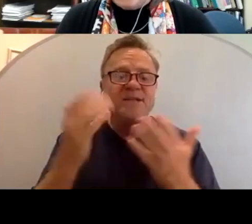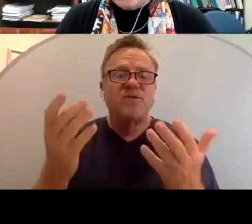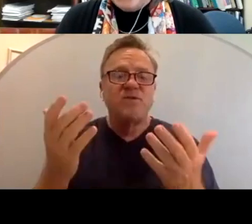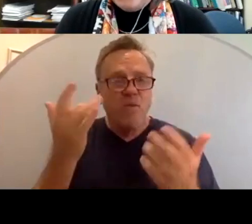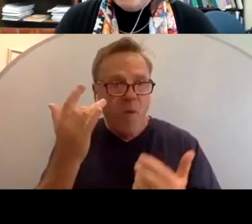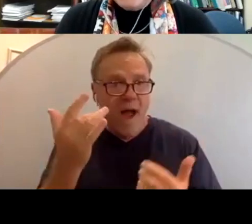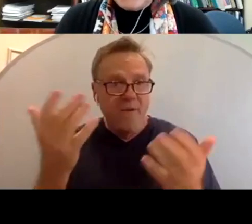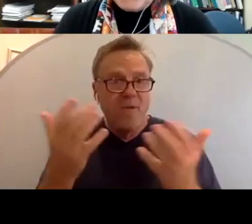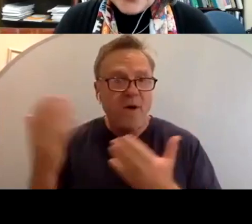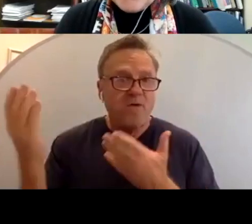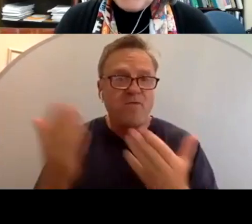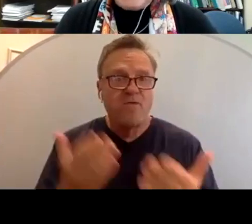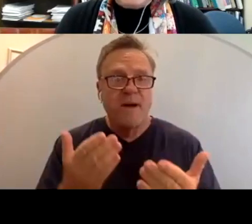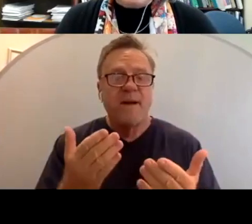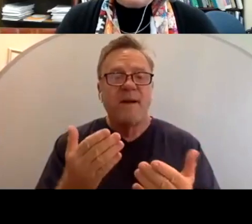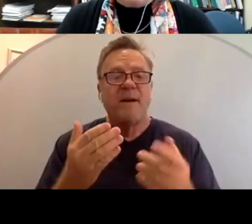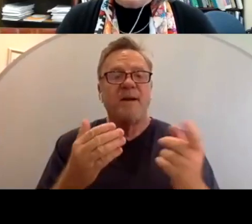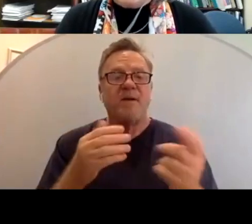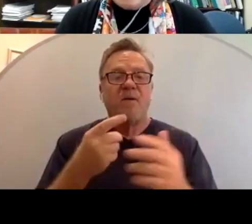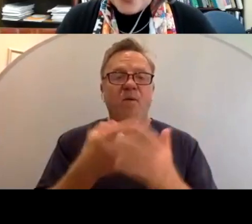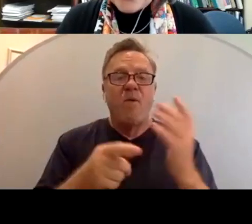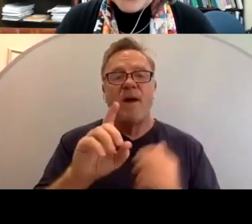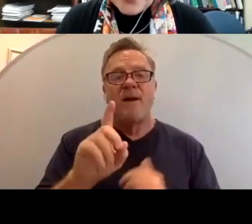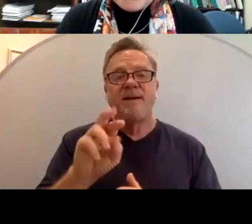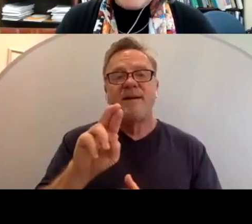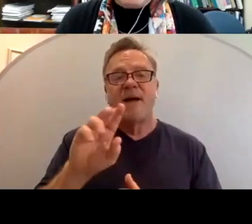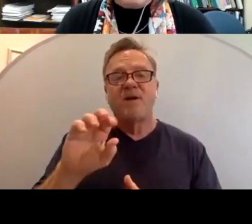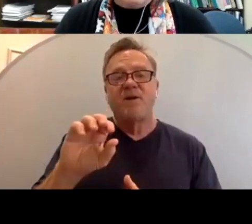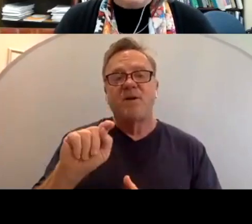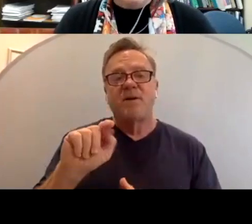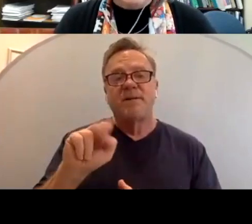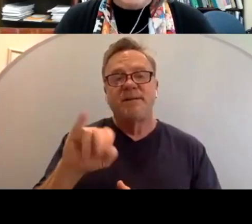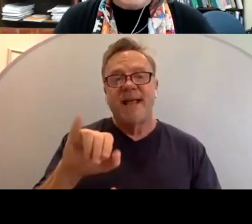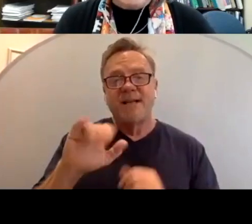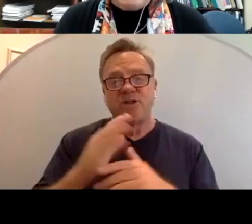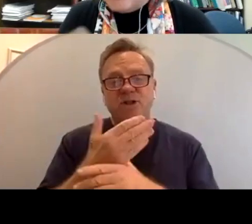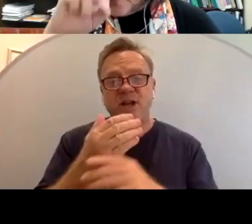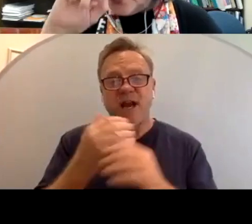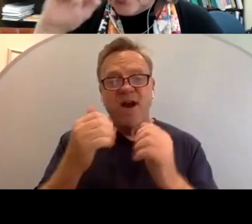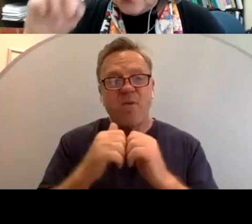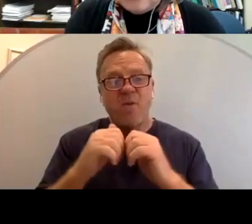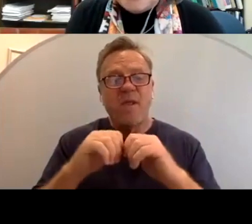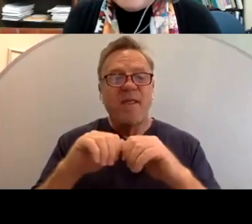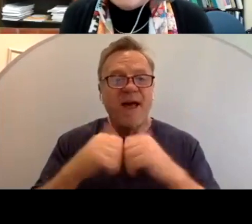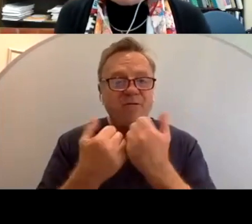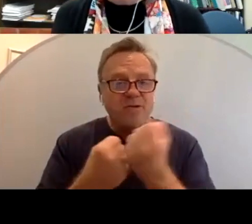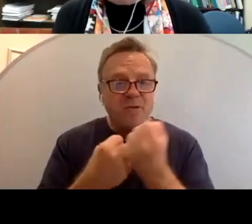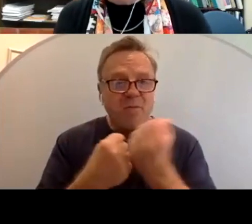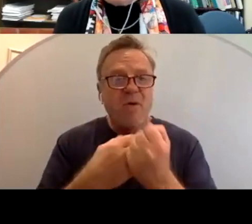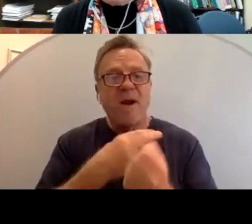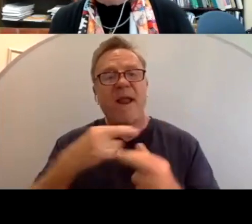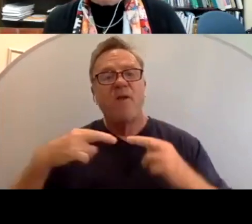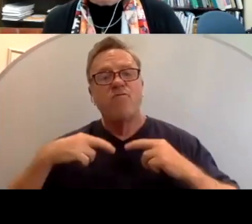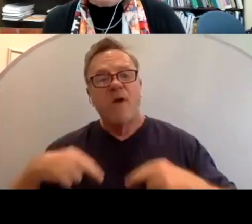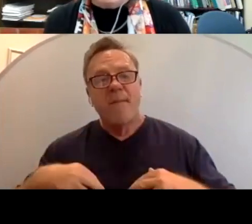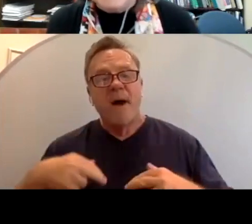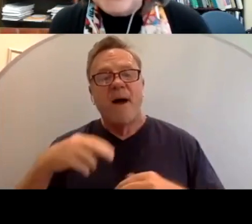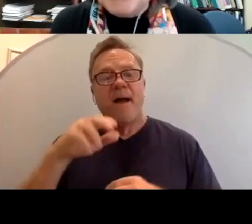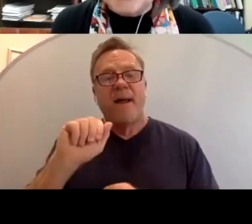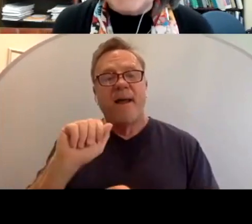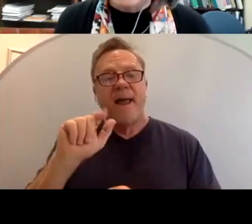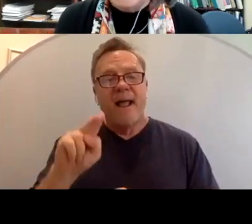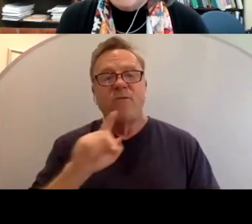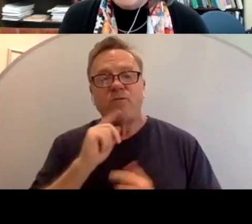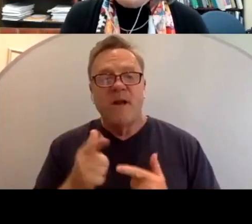what Dr. Tannis could share in terms of the practicalities of it and supporting. then also Rabbi Allen's, you know, real life